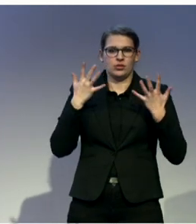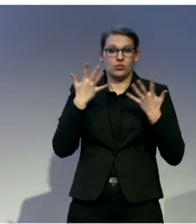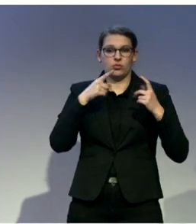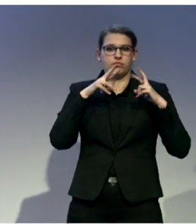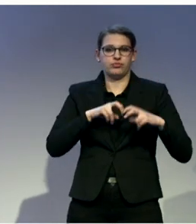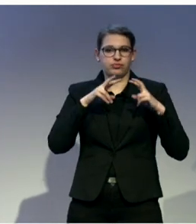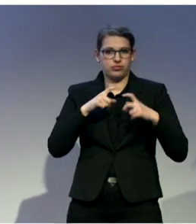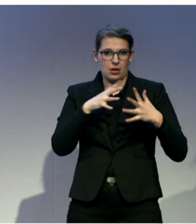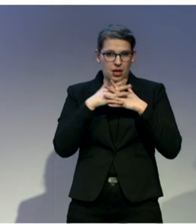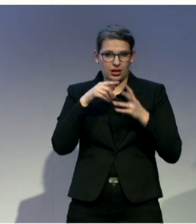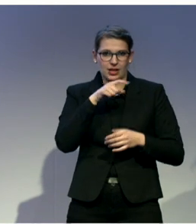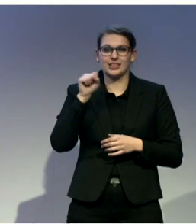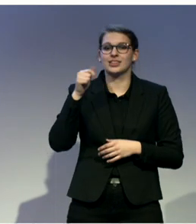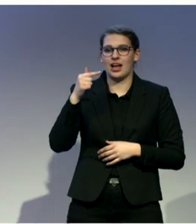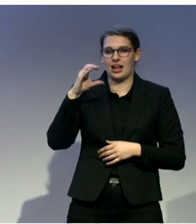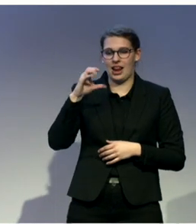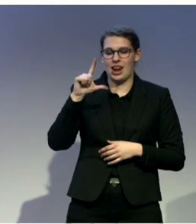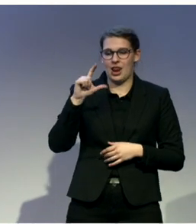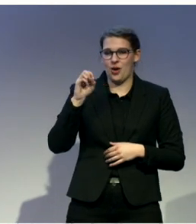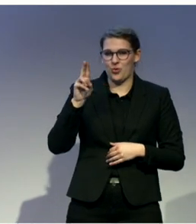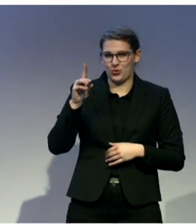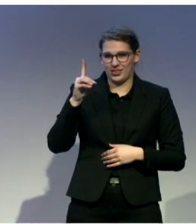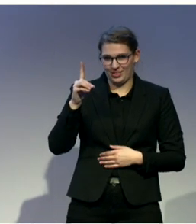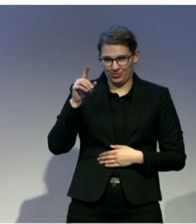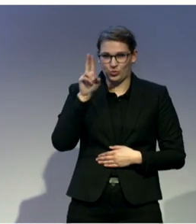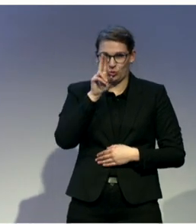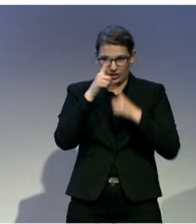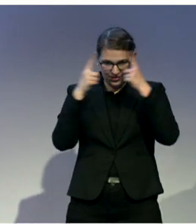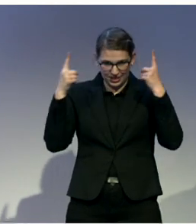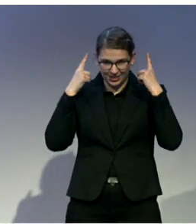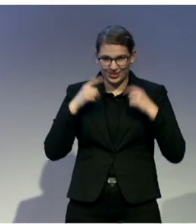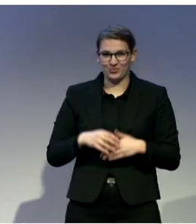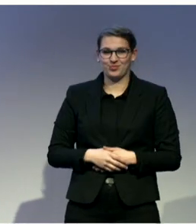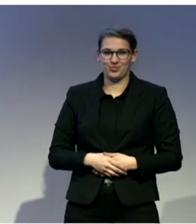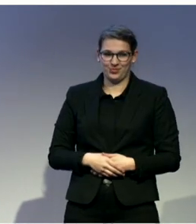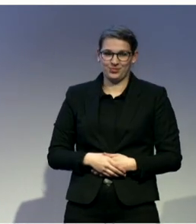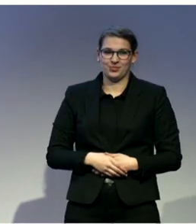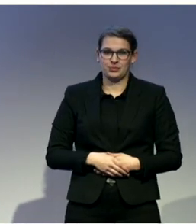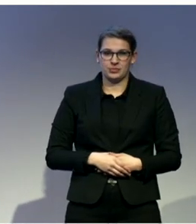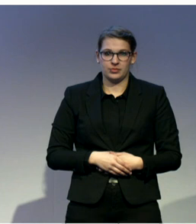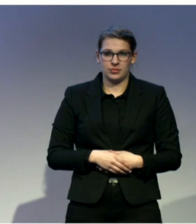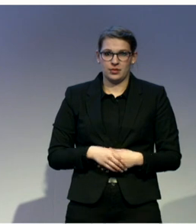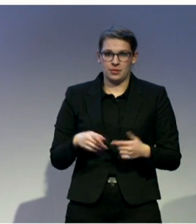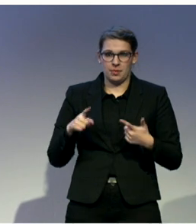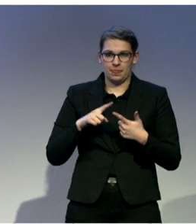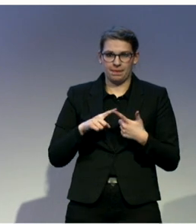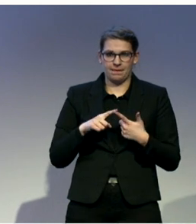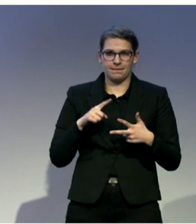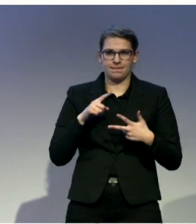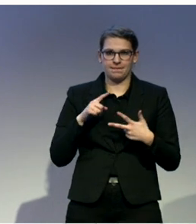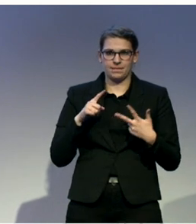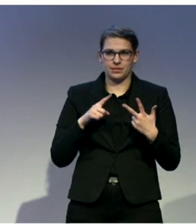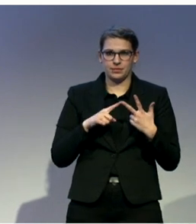Harkin Institute of Public Policy and Citizen Engagement. With her, we will hear from Katherine